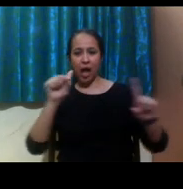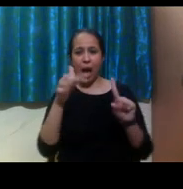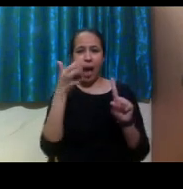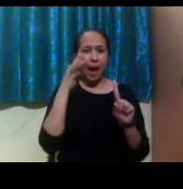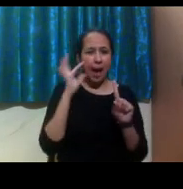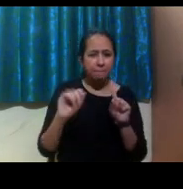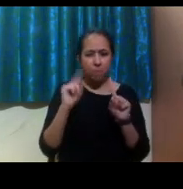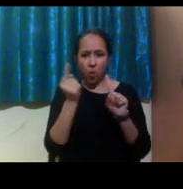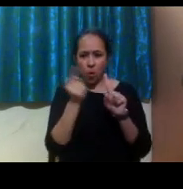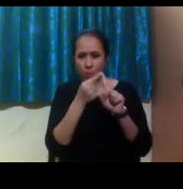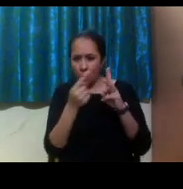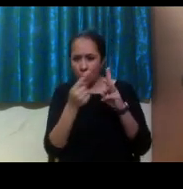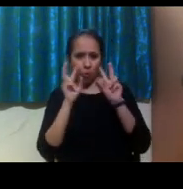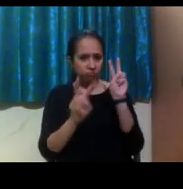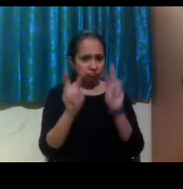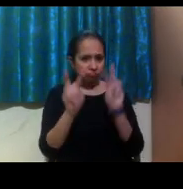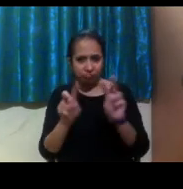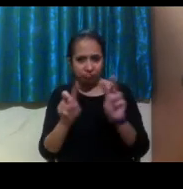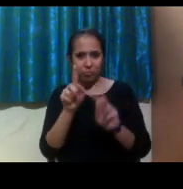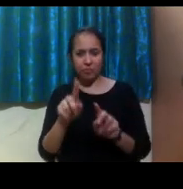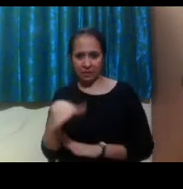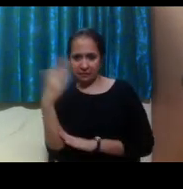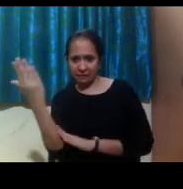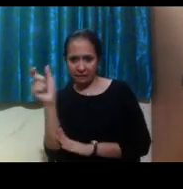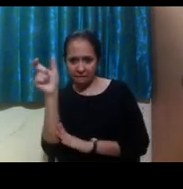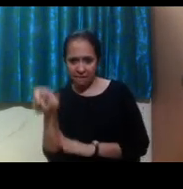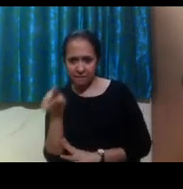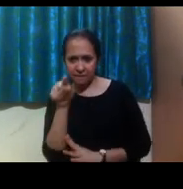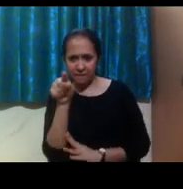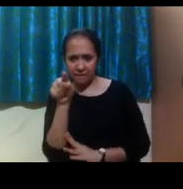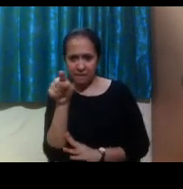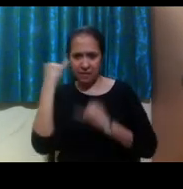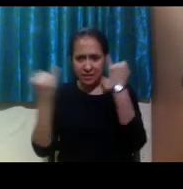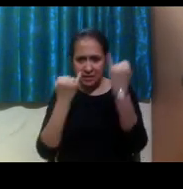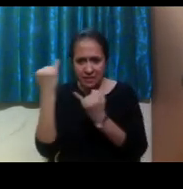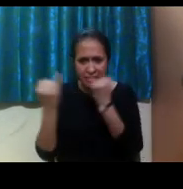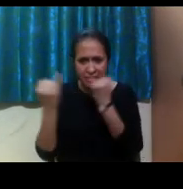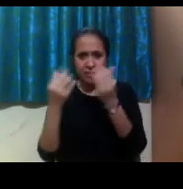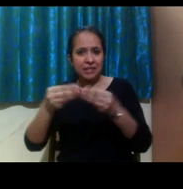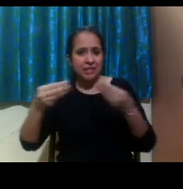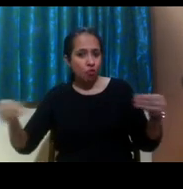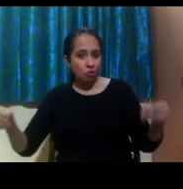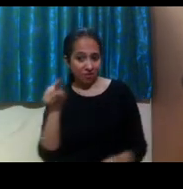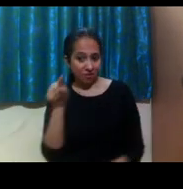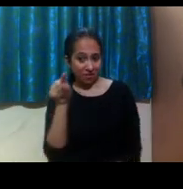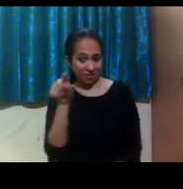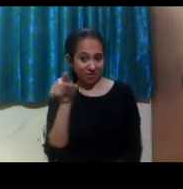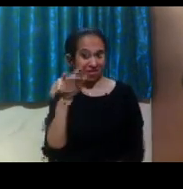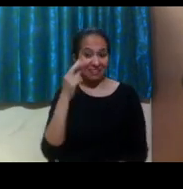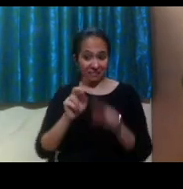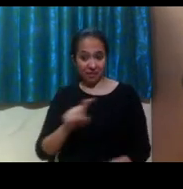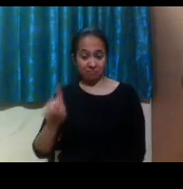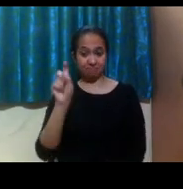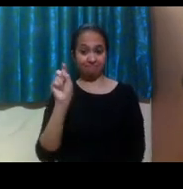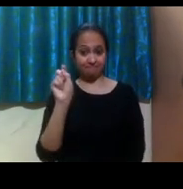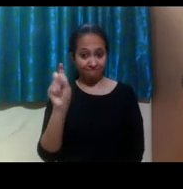look at. To the right, there is a button that says search our resources. So if you go there directly,